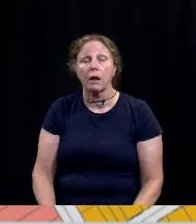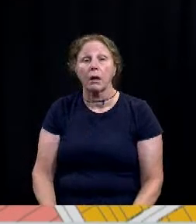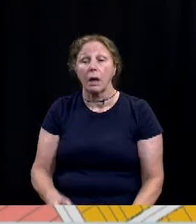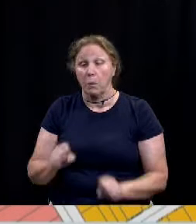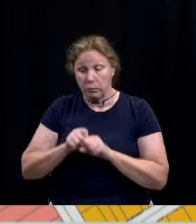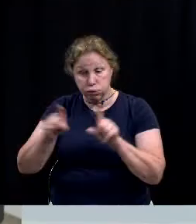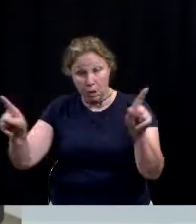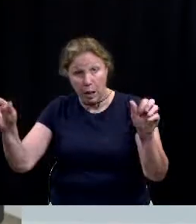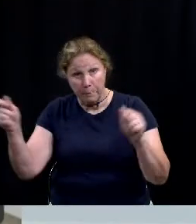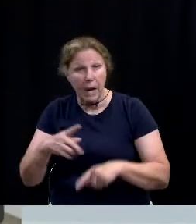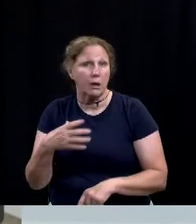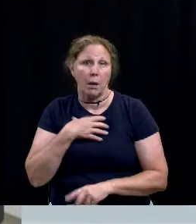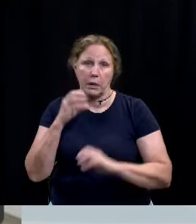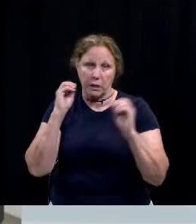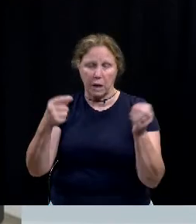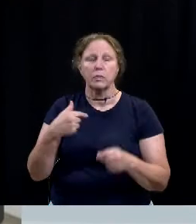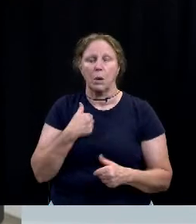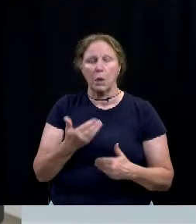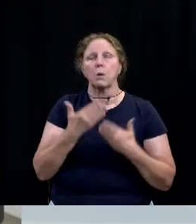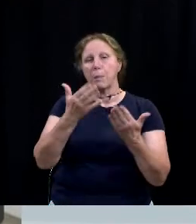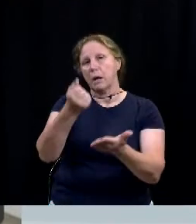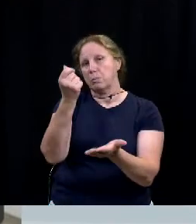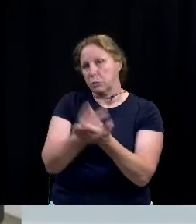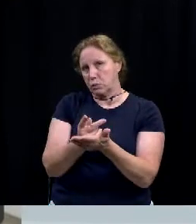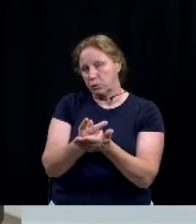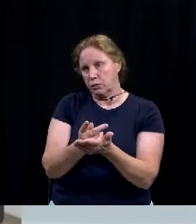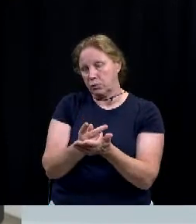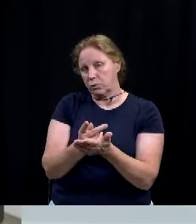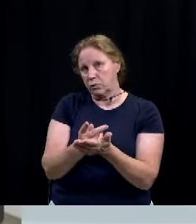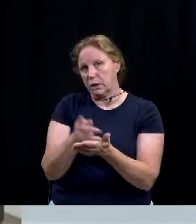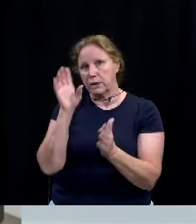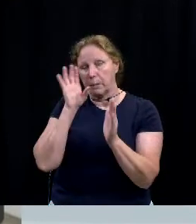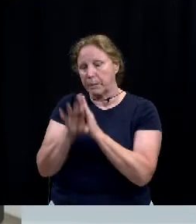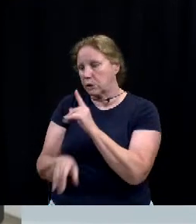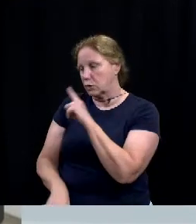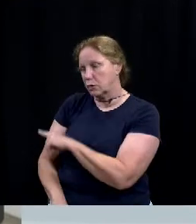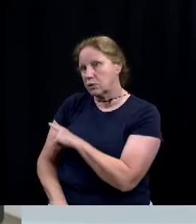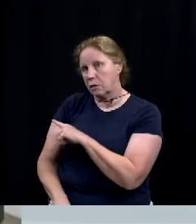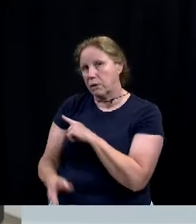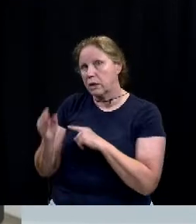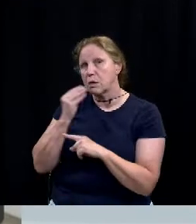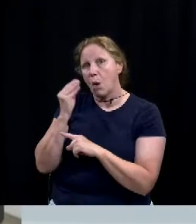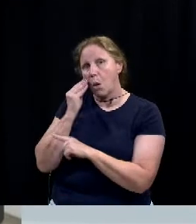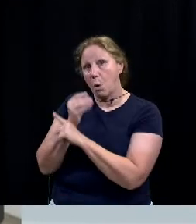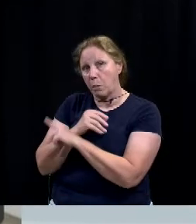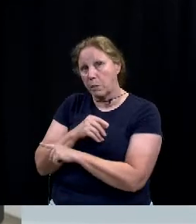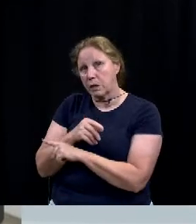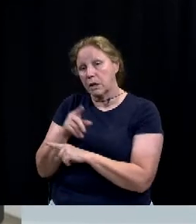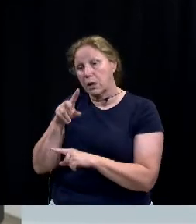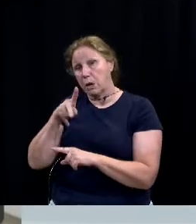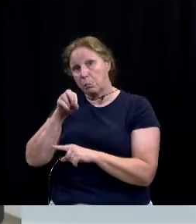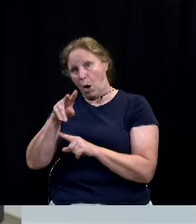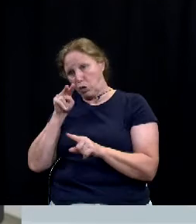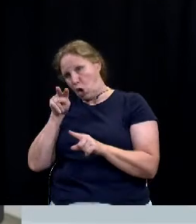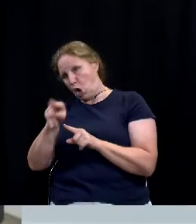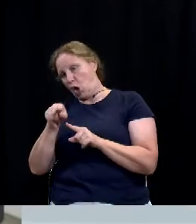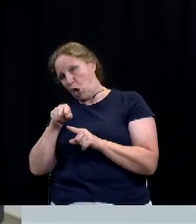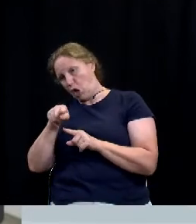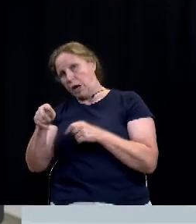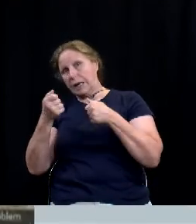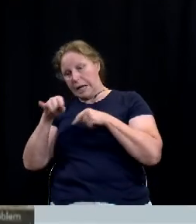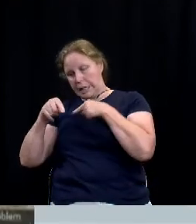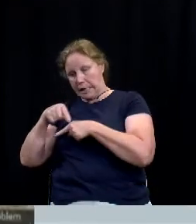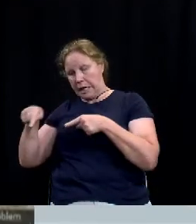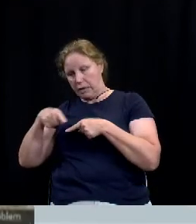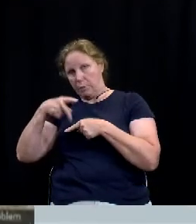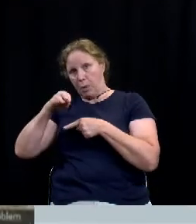in the Planning Commission recommended approval. Here's pictures of the homes. This is looking down Proctor from 19th Street